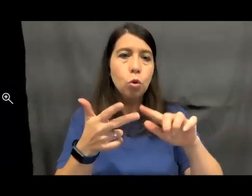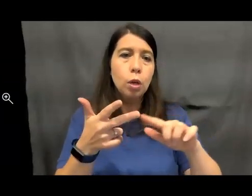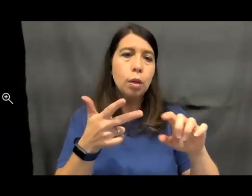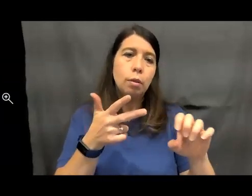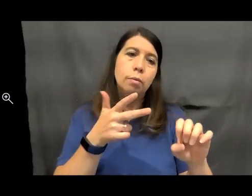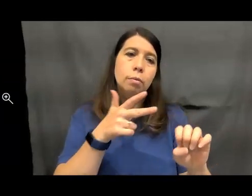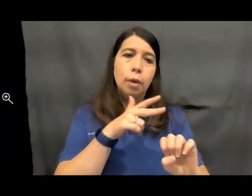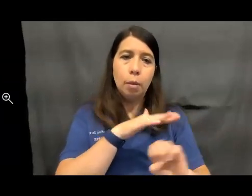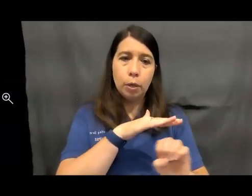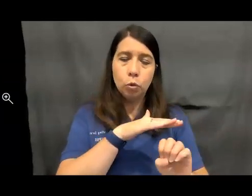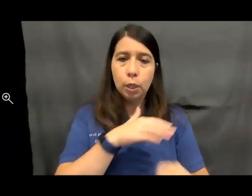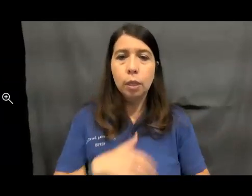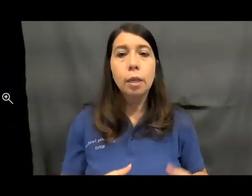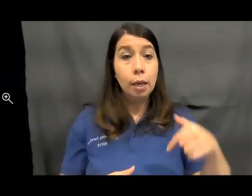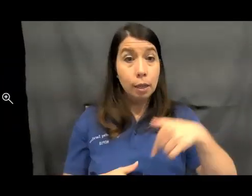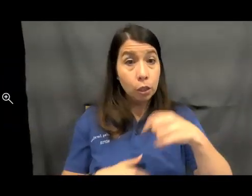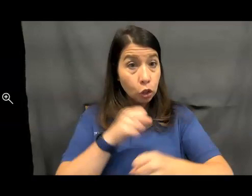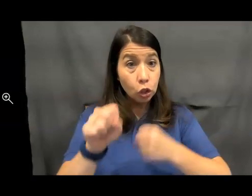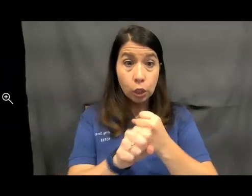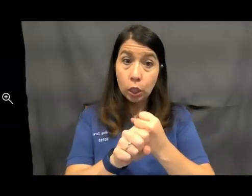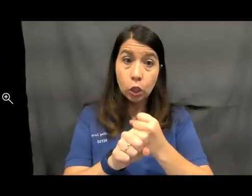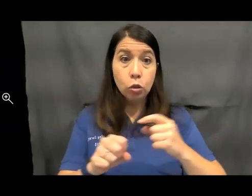make it happen. I look forward to meeting you soon.